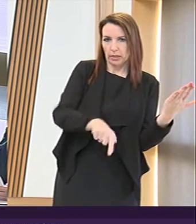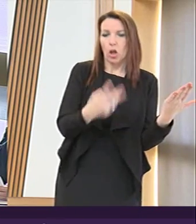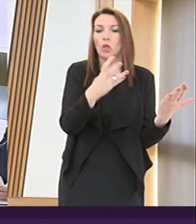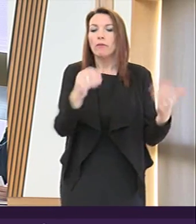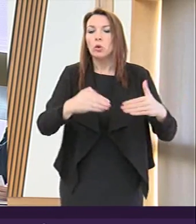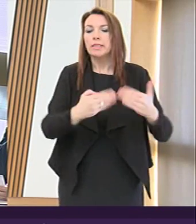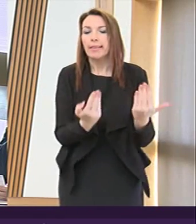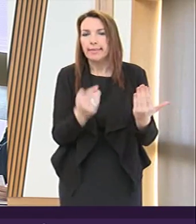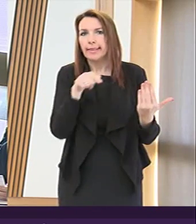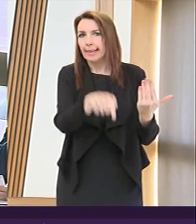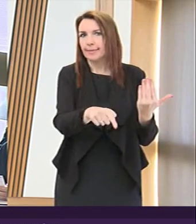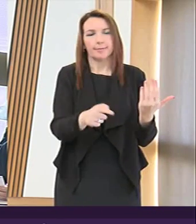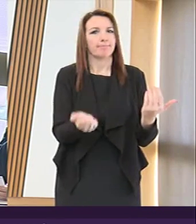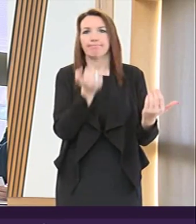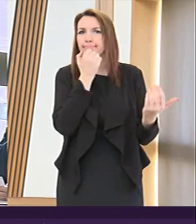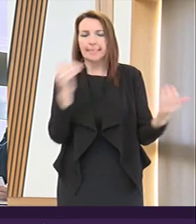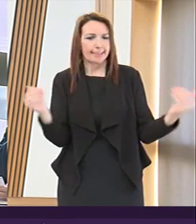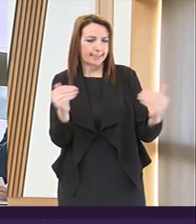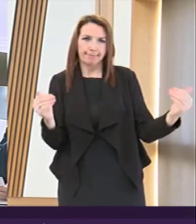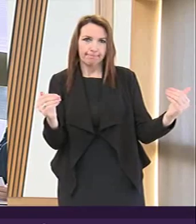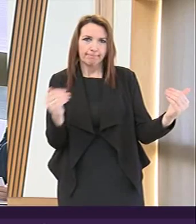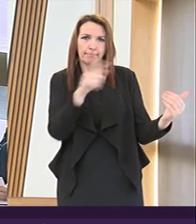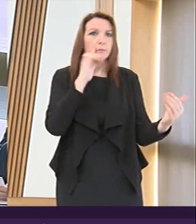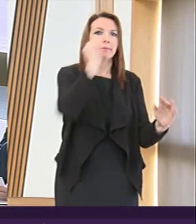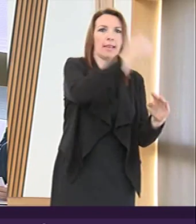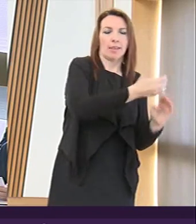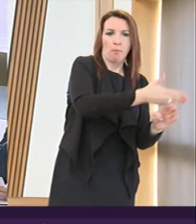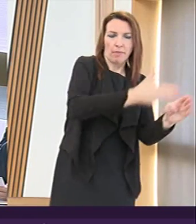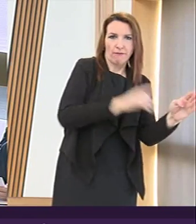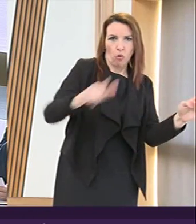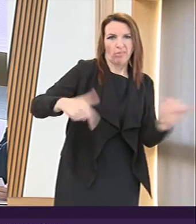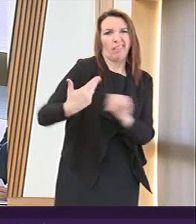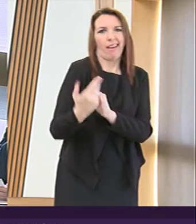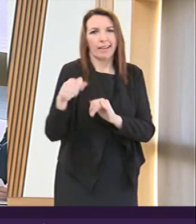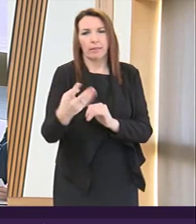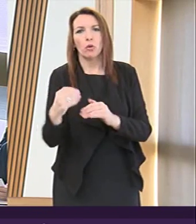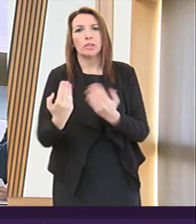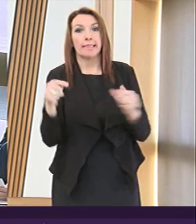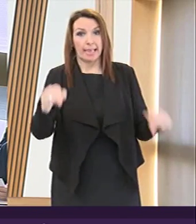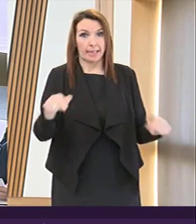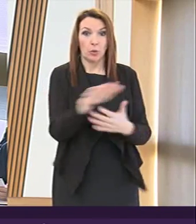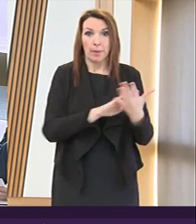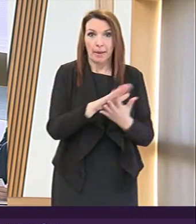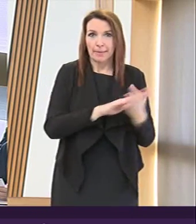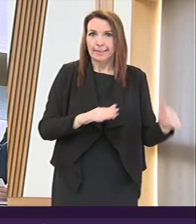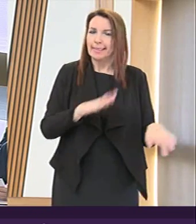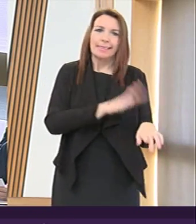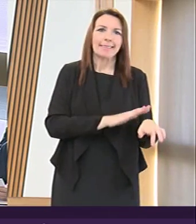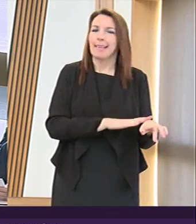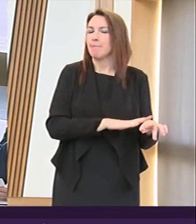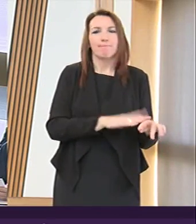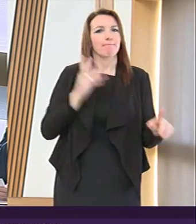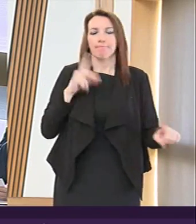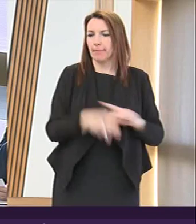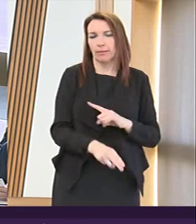post-dates the date on which the instrument comes into force. In this case, therefore, less time has been allowed by the